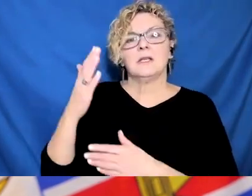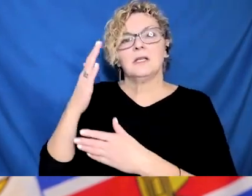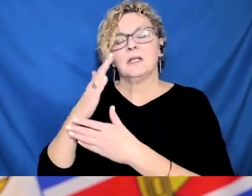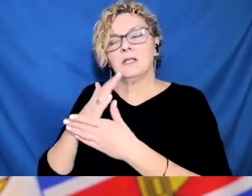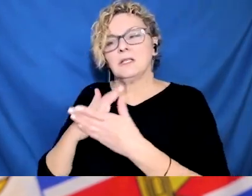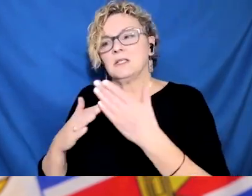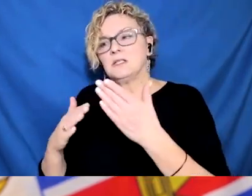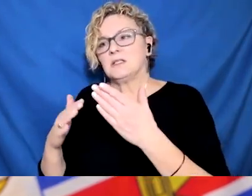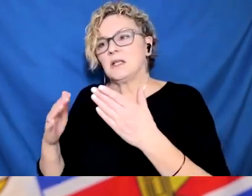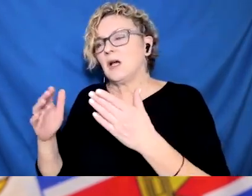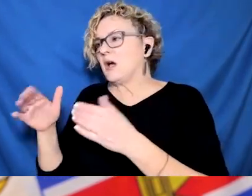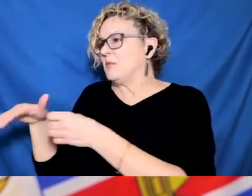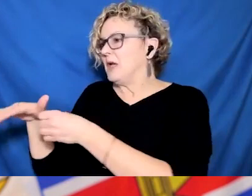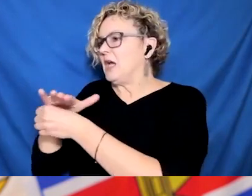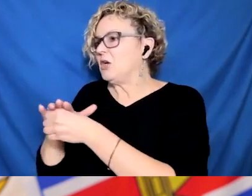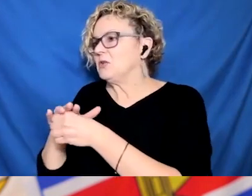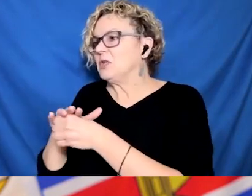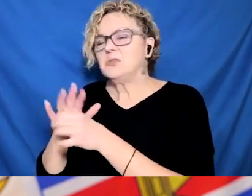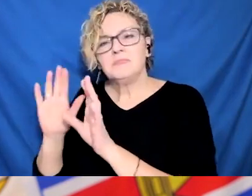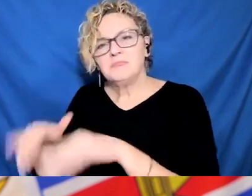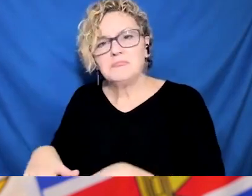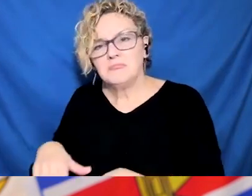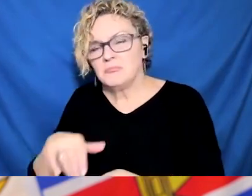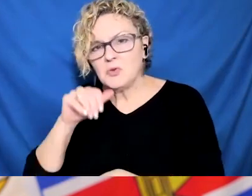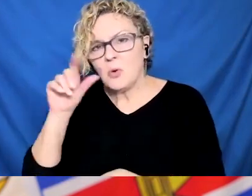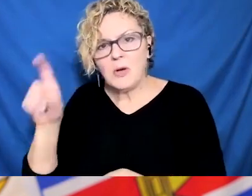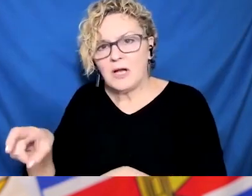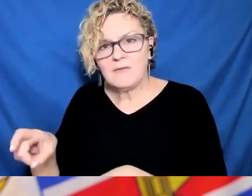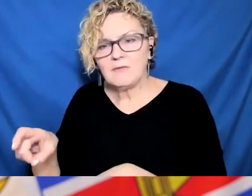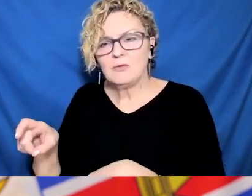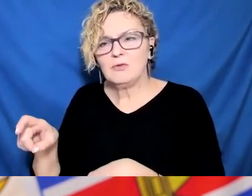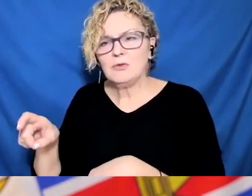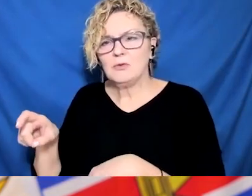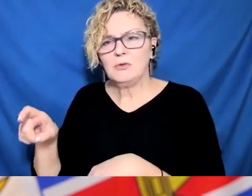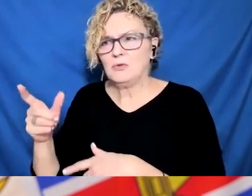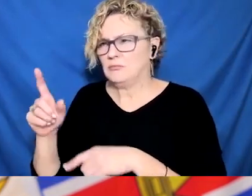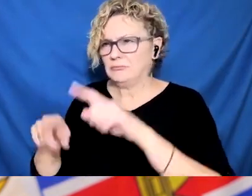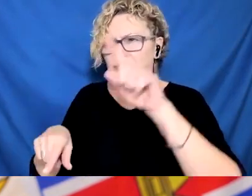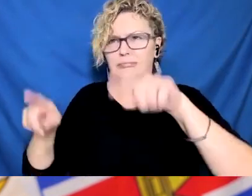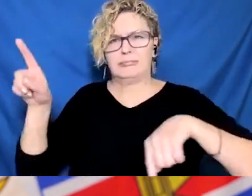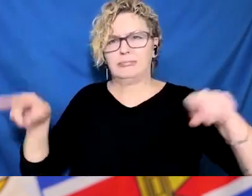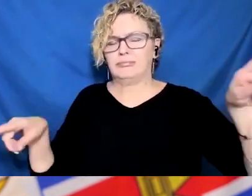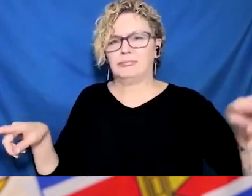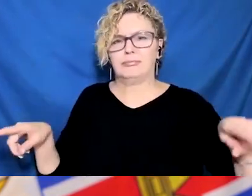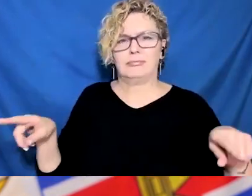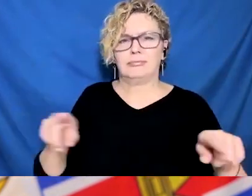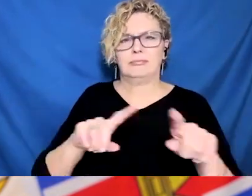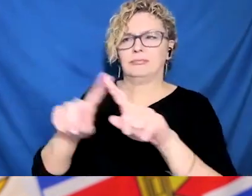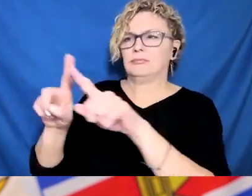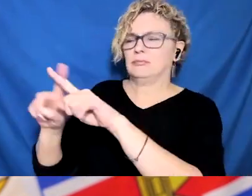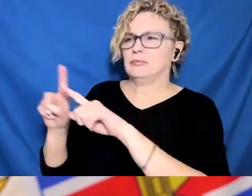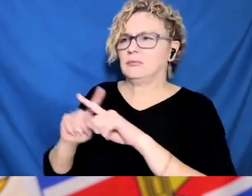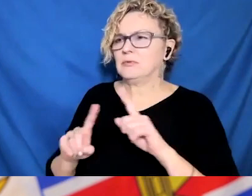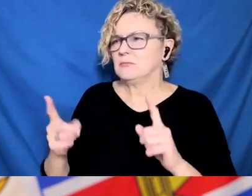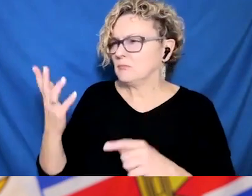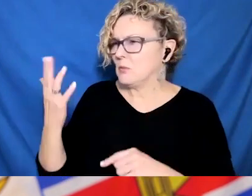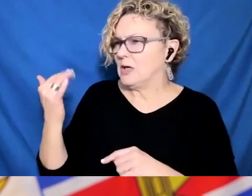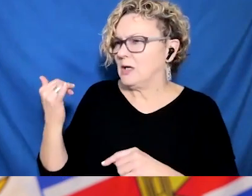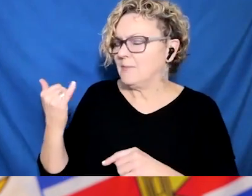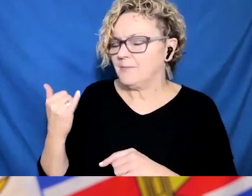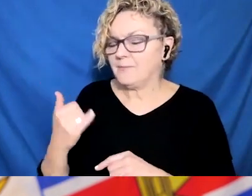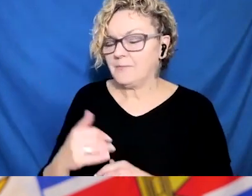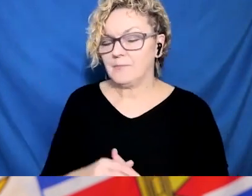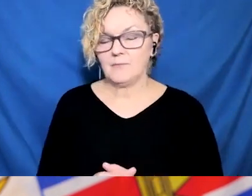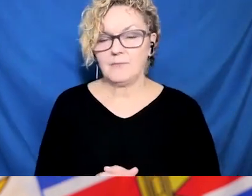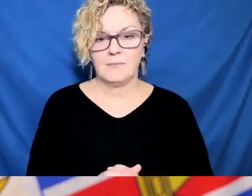and it depends a little bit on what they're seeing, as I've said, where they're seeing outbreaks happen, where they're